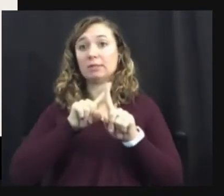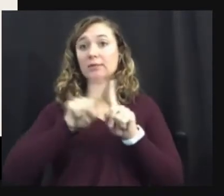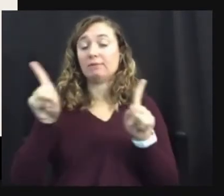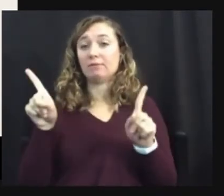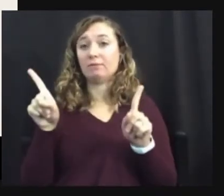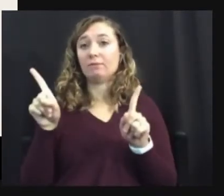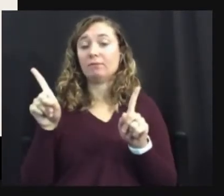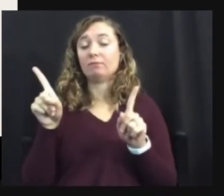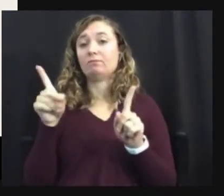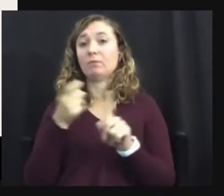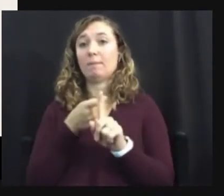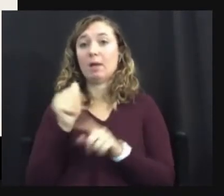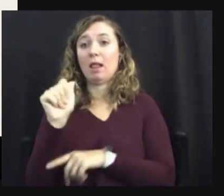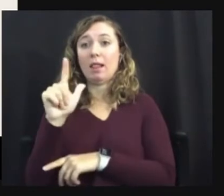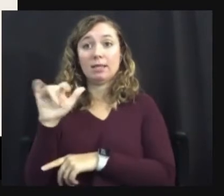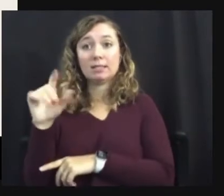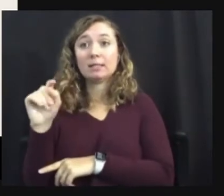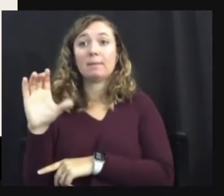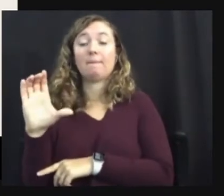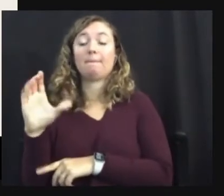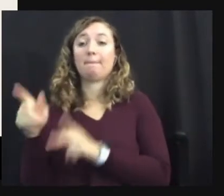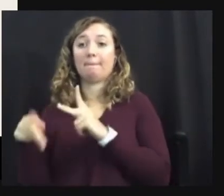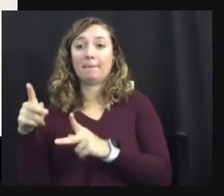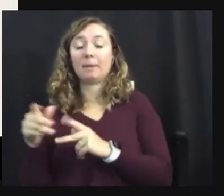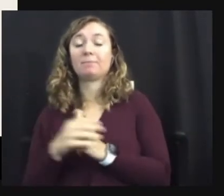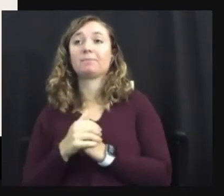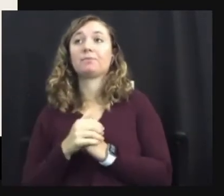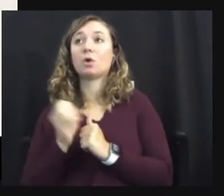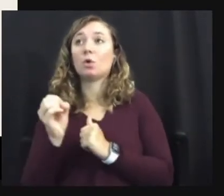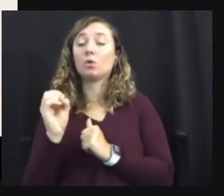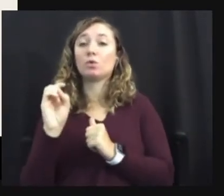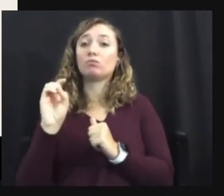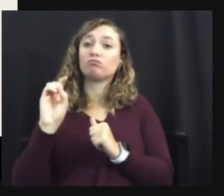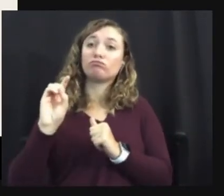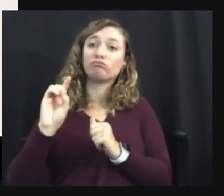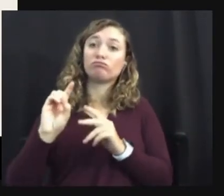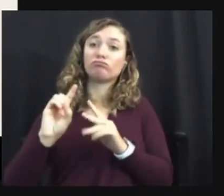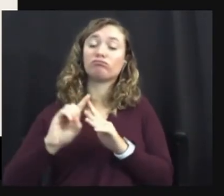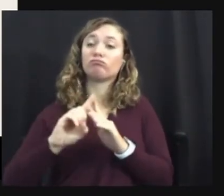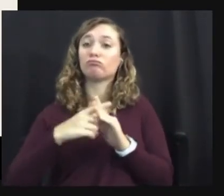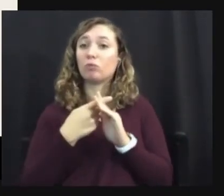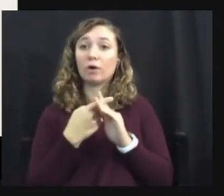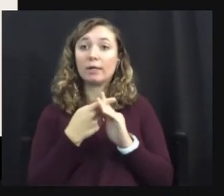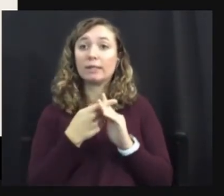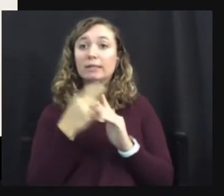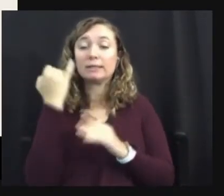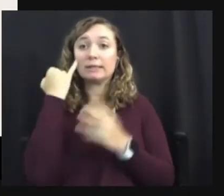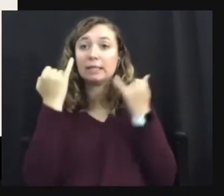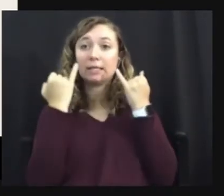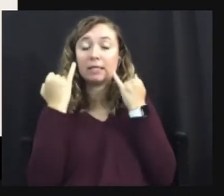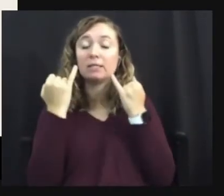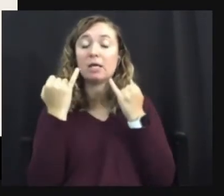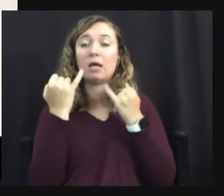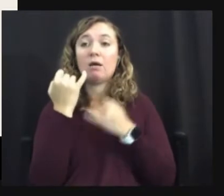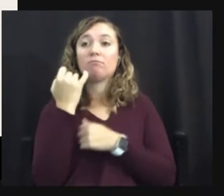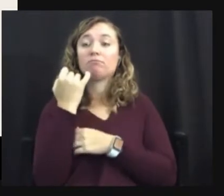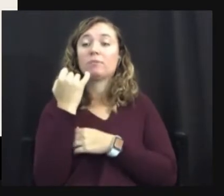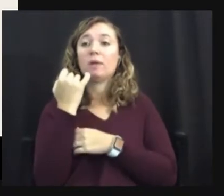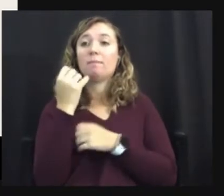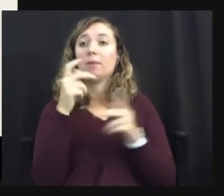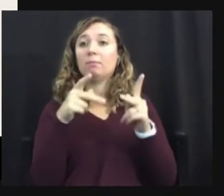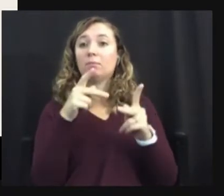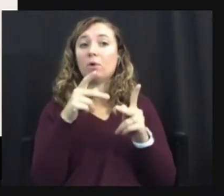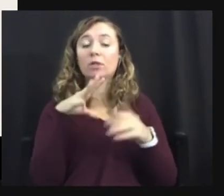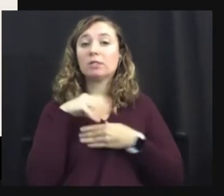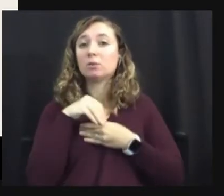original set of ideas was that autistic people weren't interested in social contact, that autistic people were